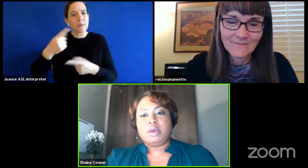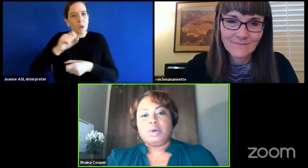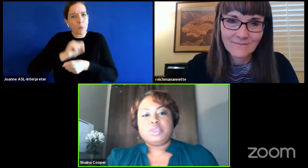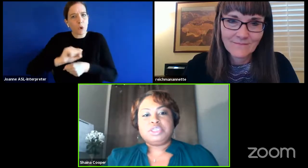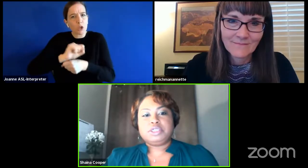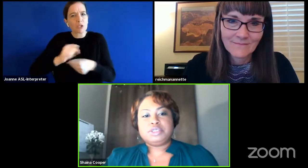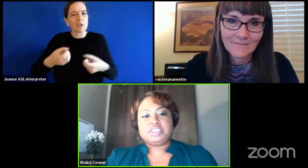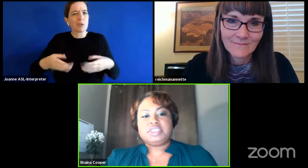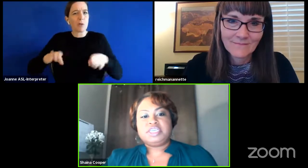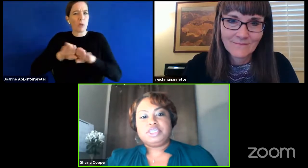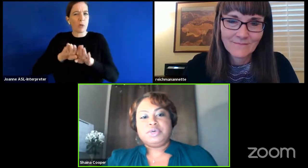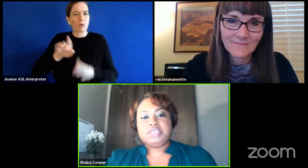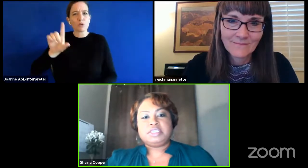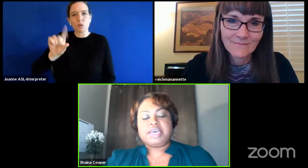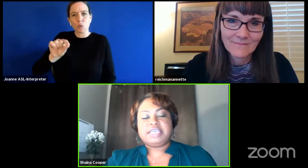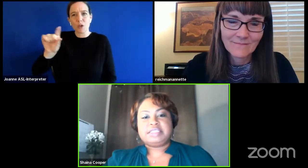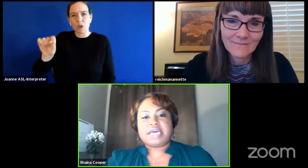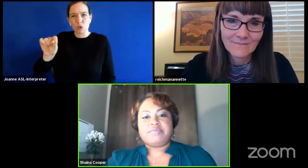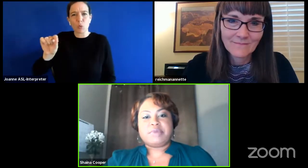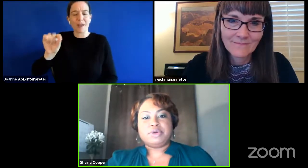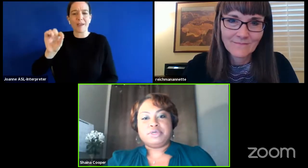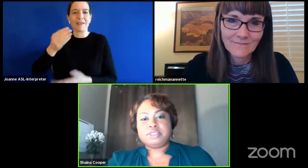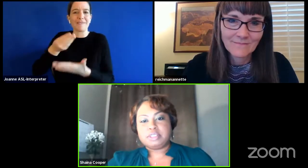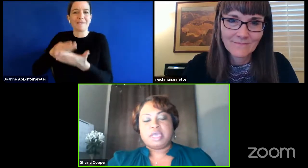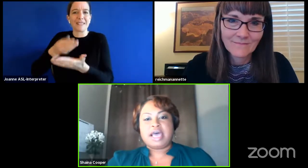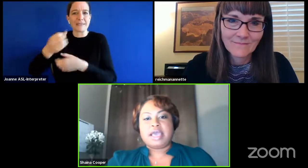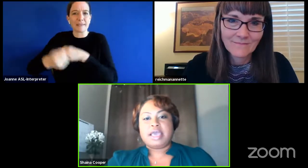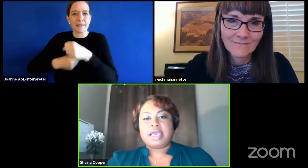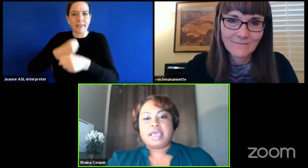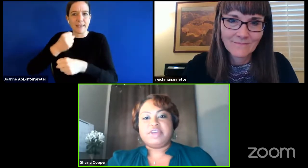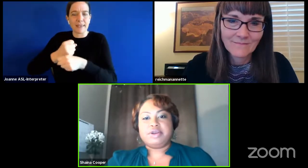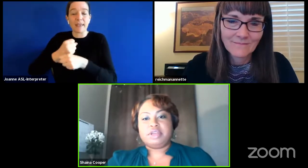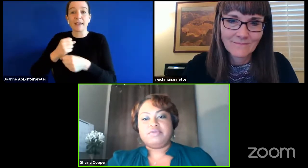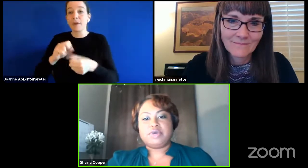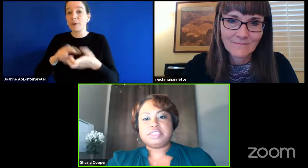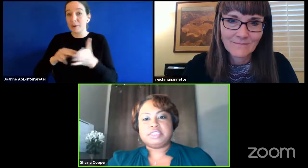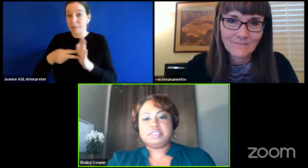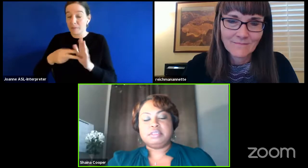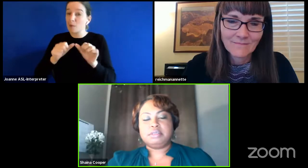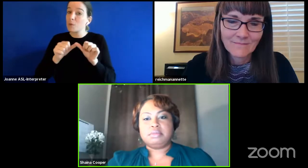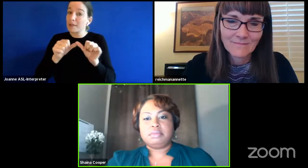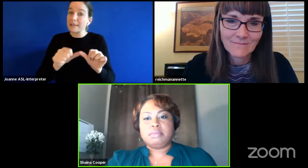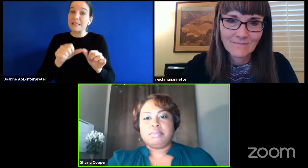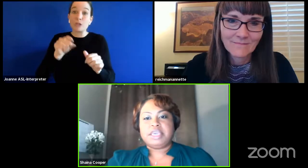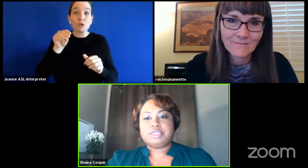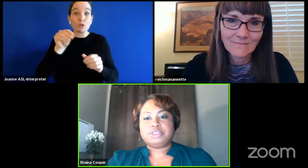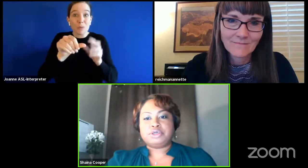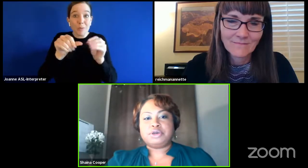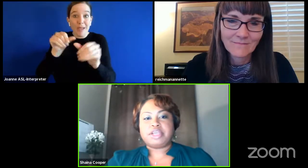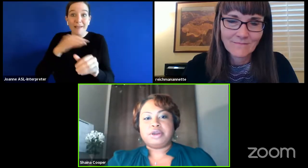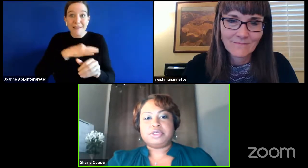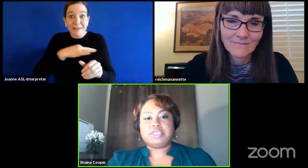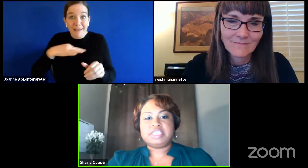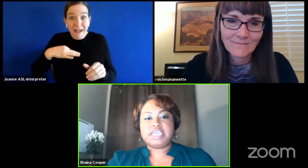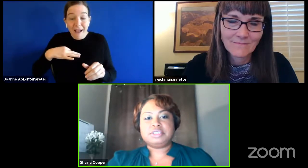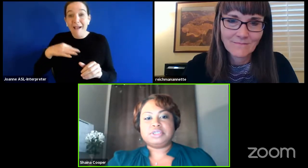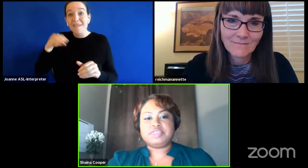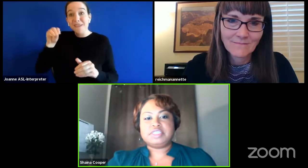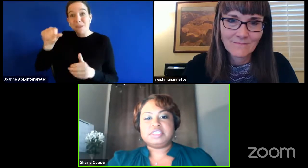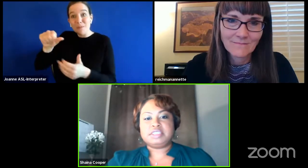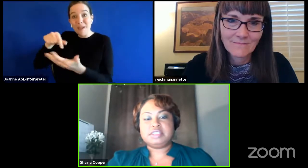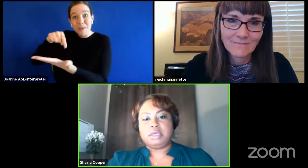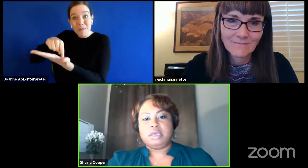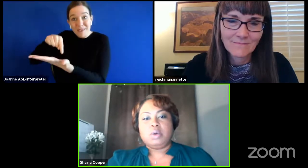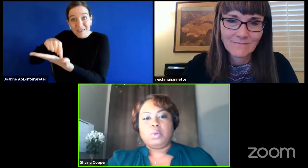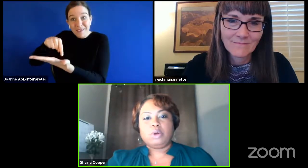which includes continuing to pay staff members and vendor invoices making sure that our goods and